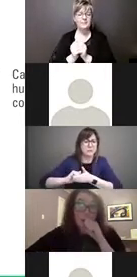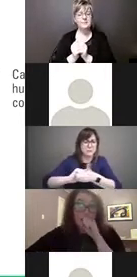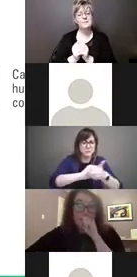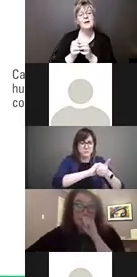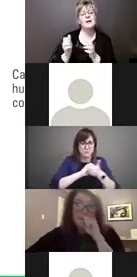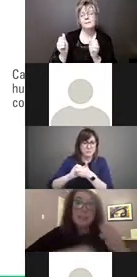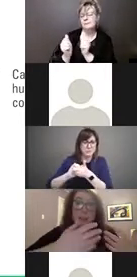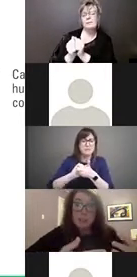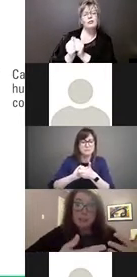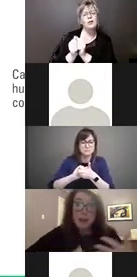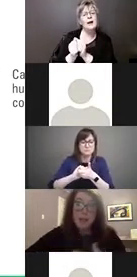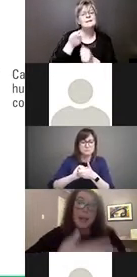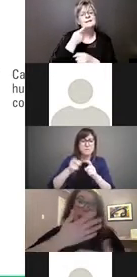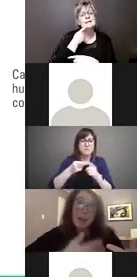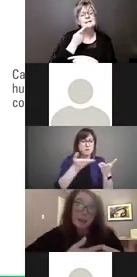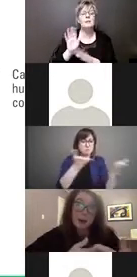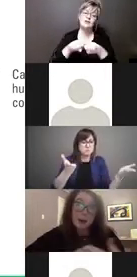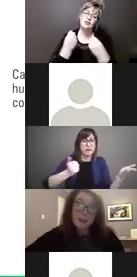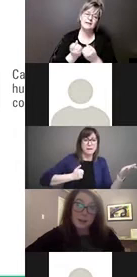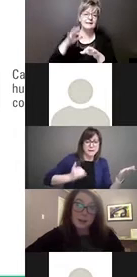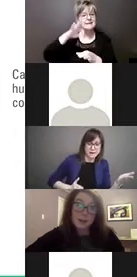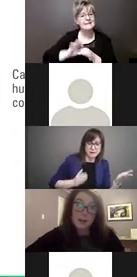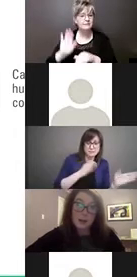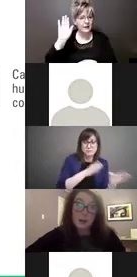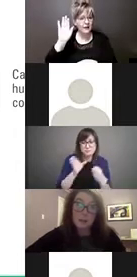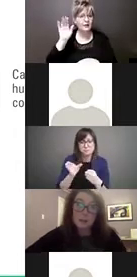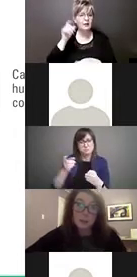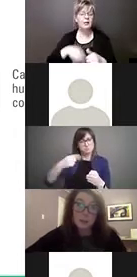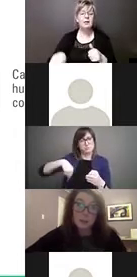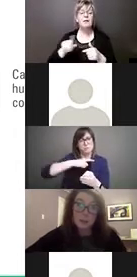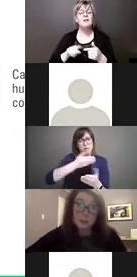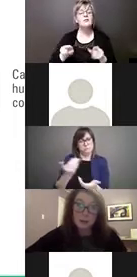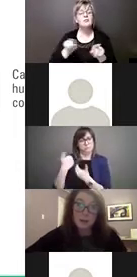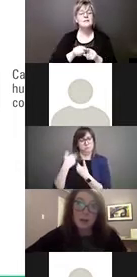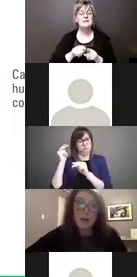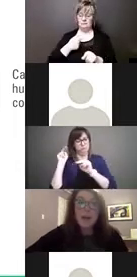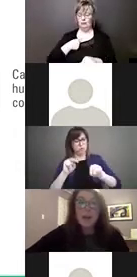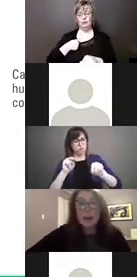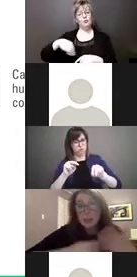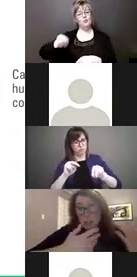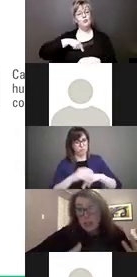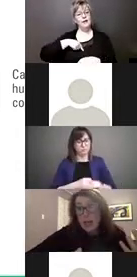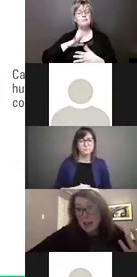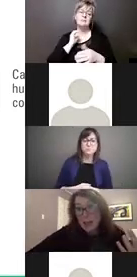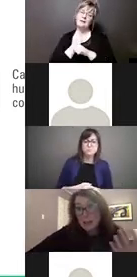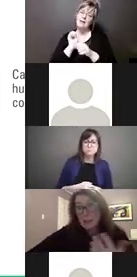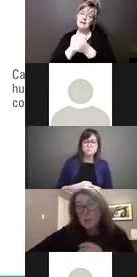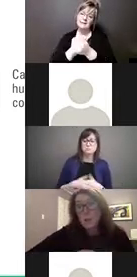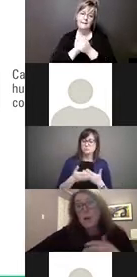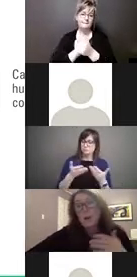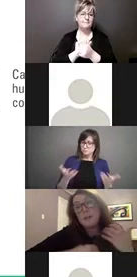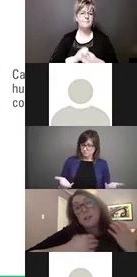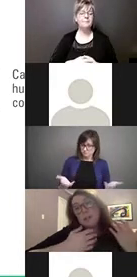civil society and us as the body responsible for monitoring. To that end,